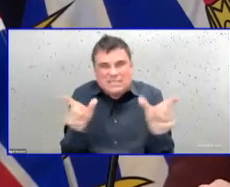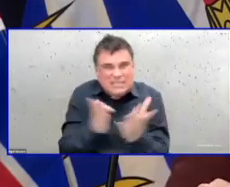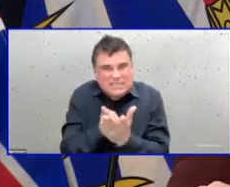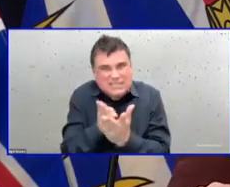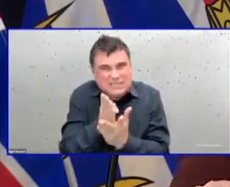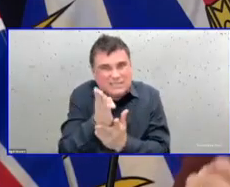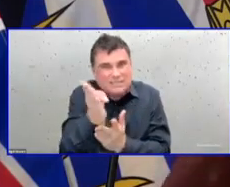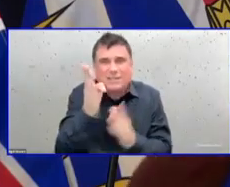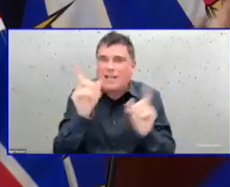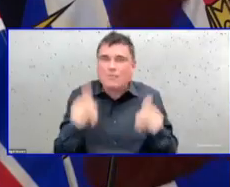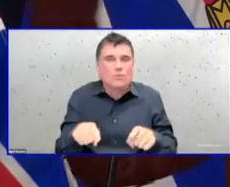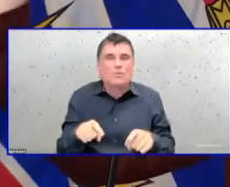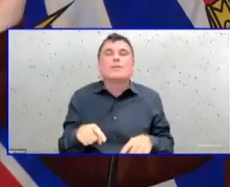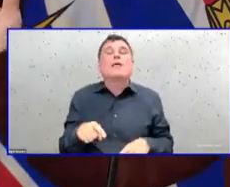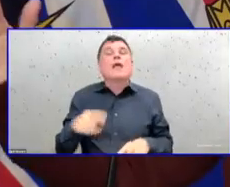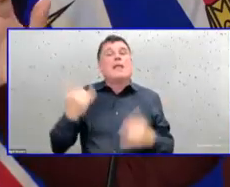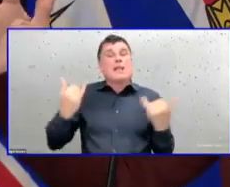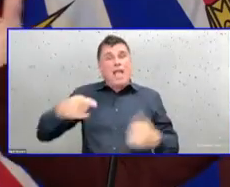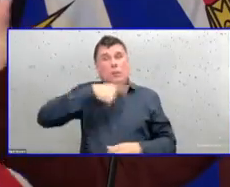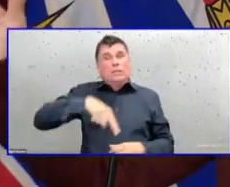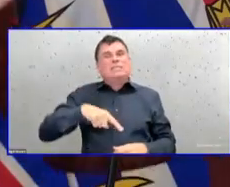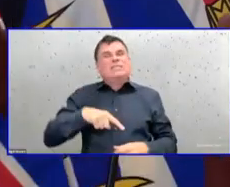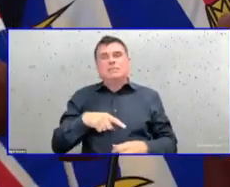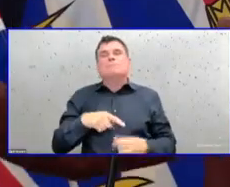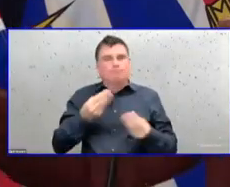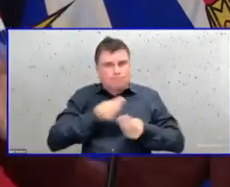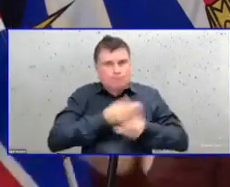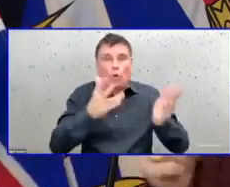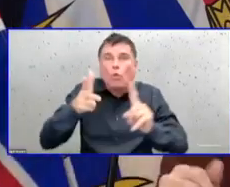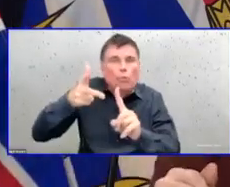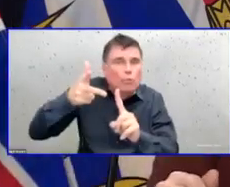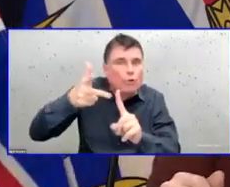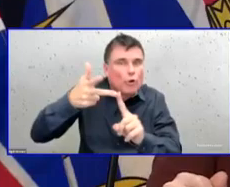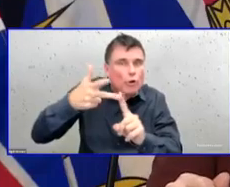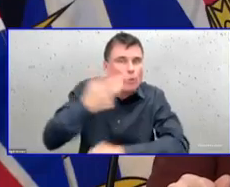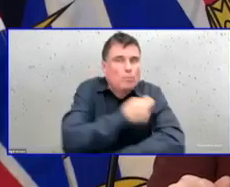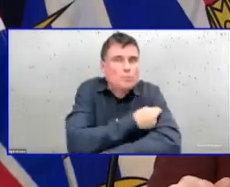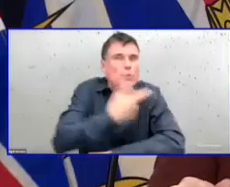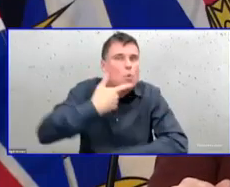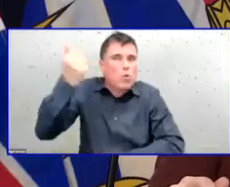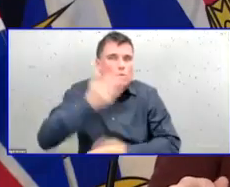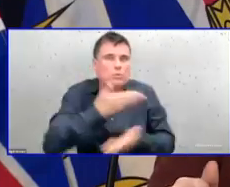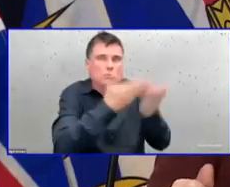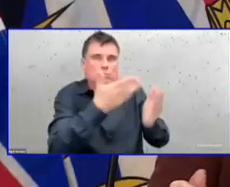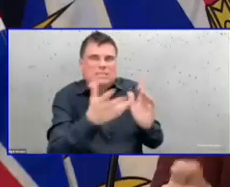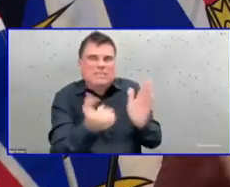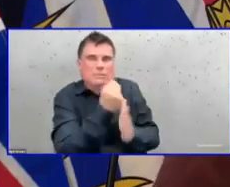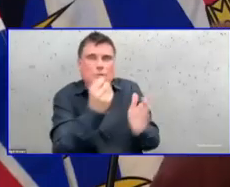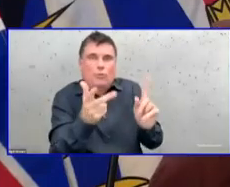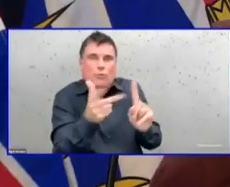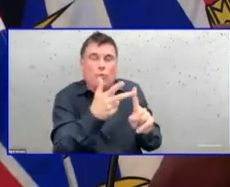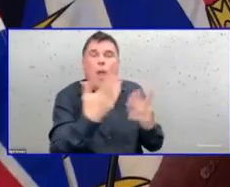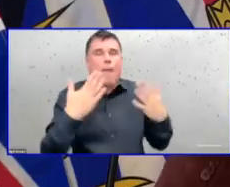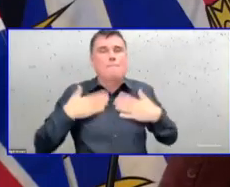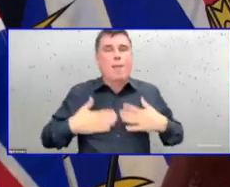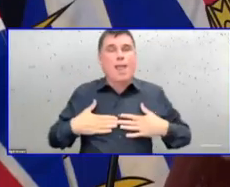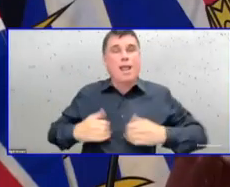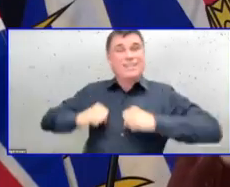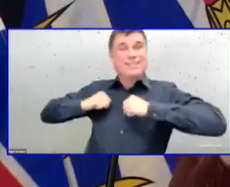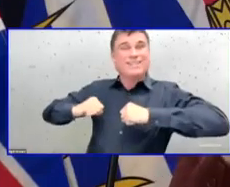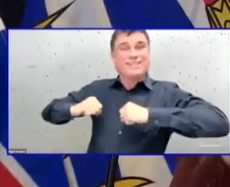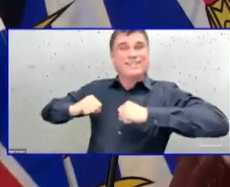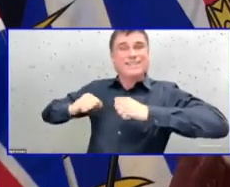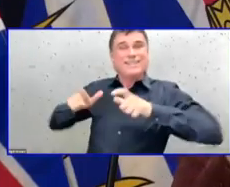protection that's going to carry you through this next few months and hopefully much longer than that. But it's not